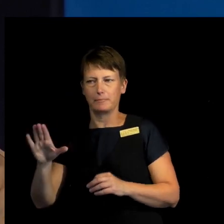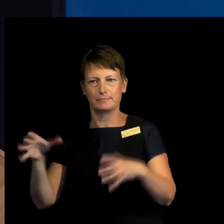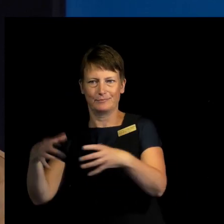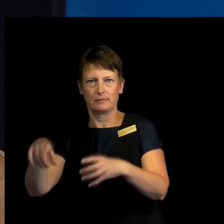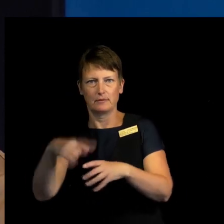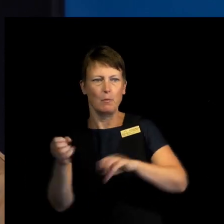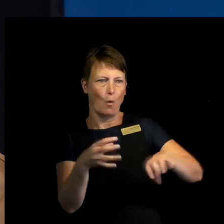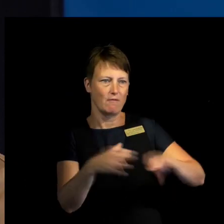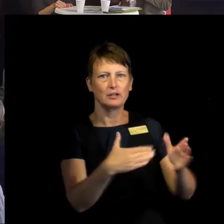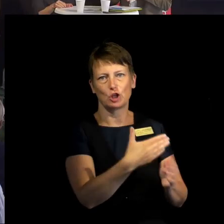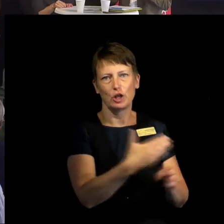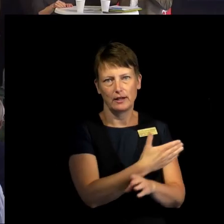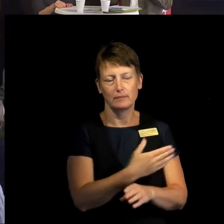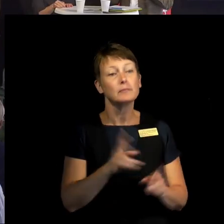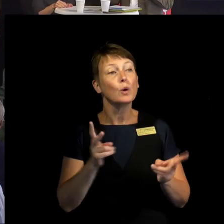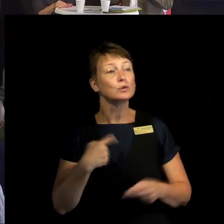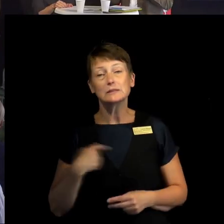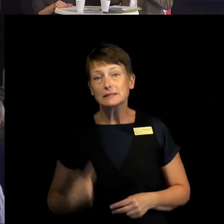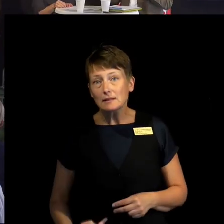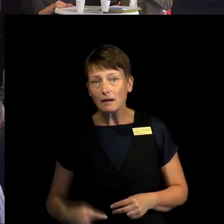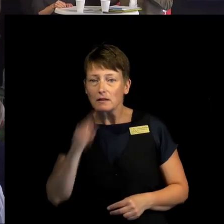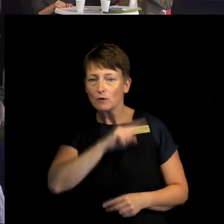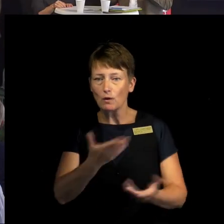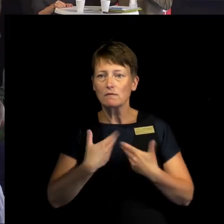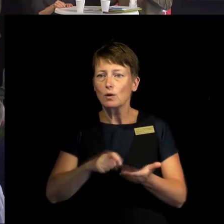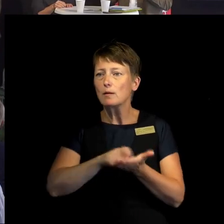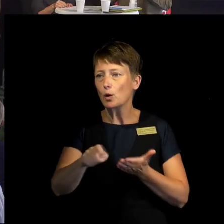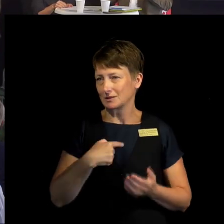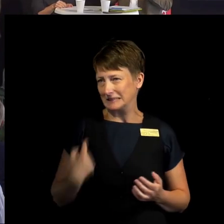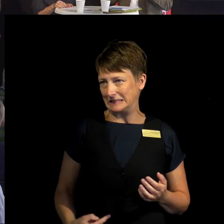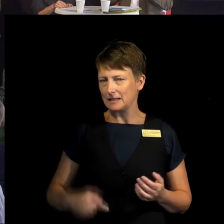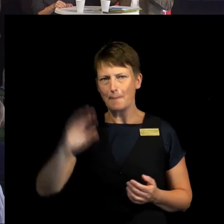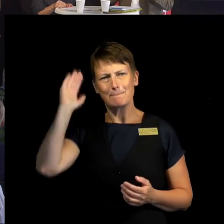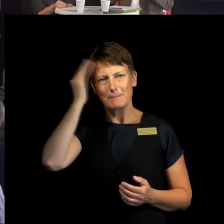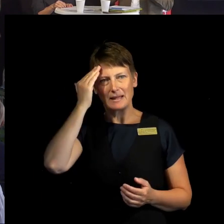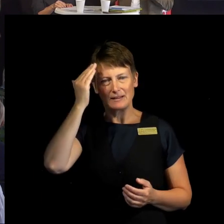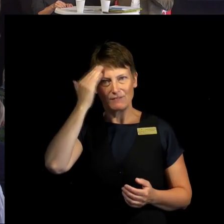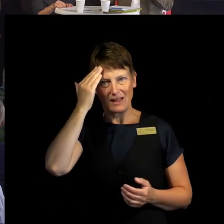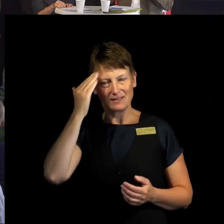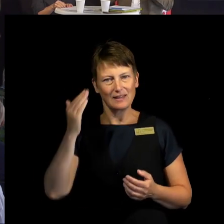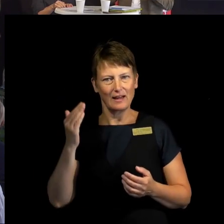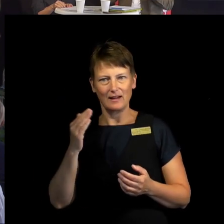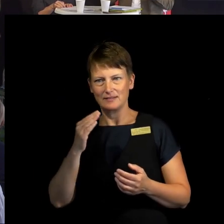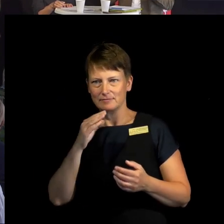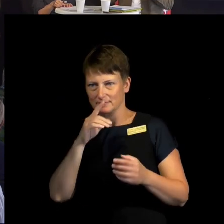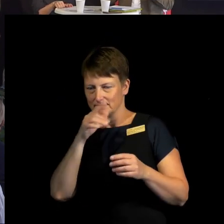China. We wrote a report last year about the deliberate attacks of China on the United Nations human rights